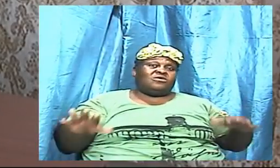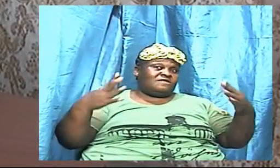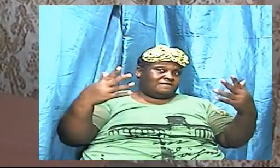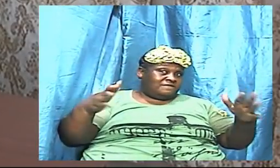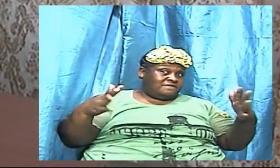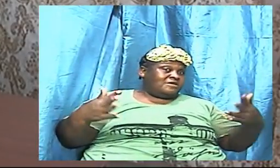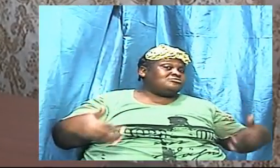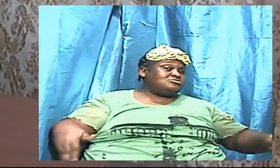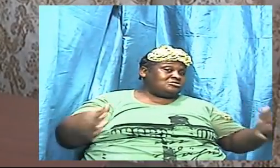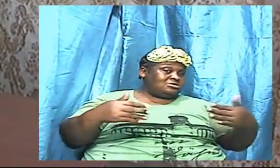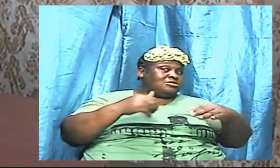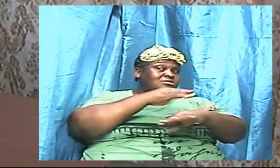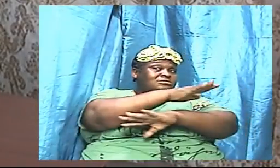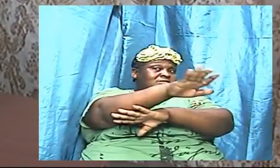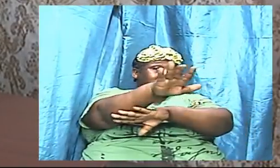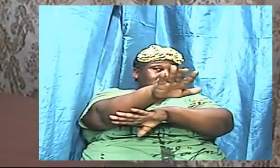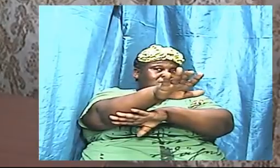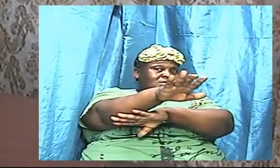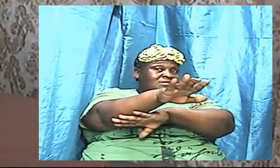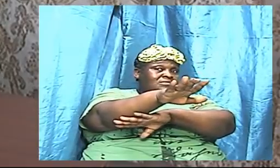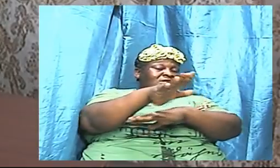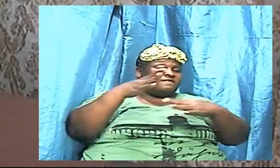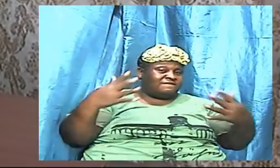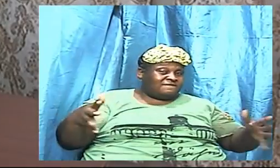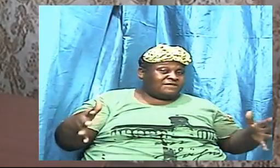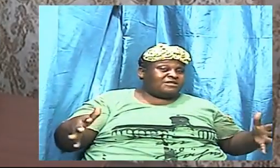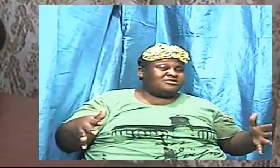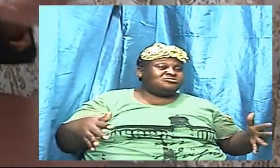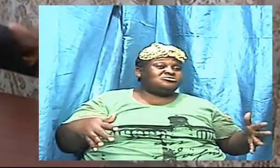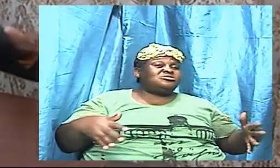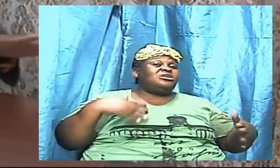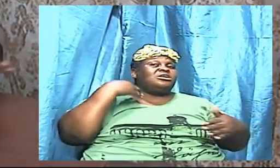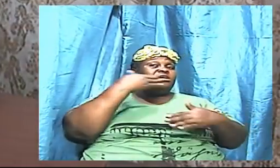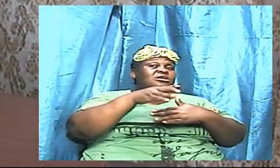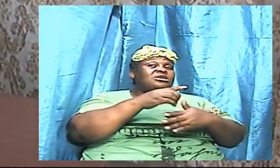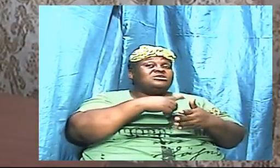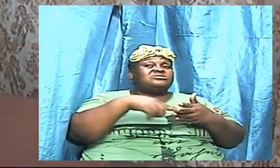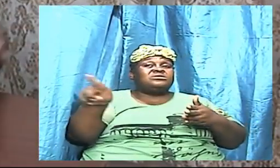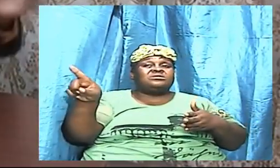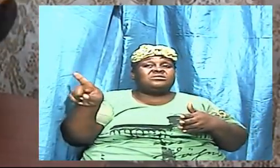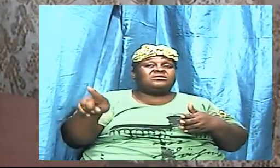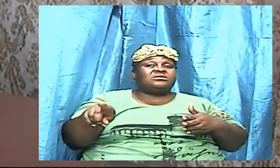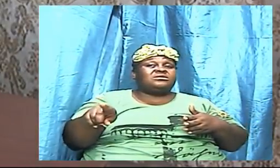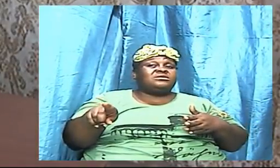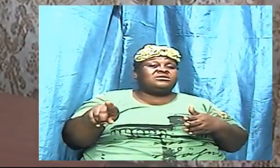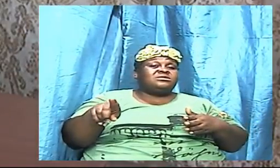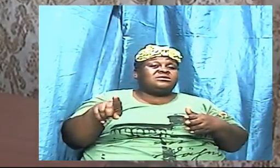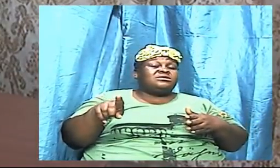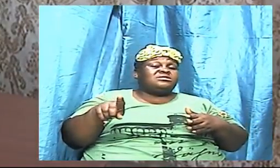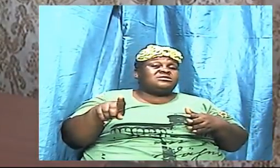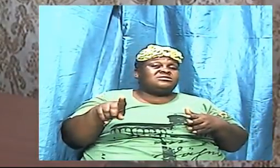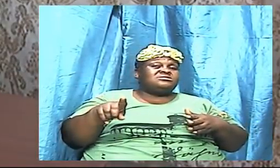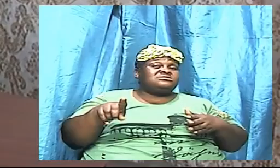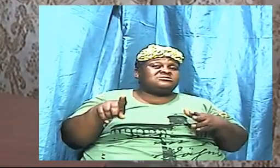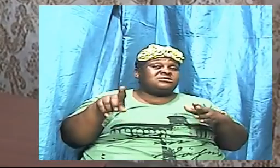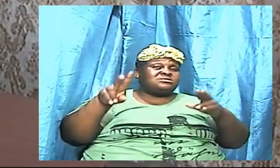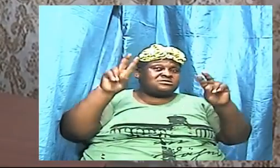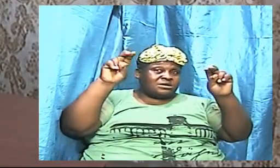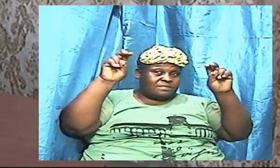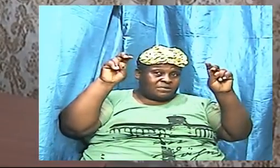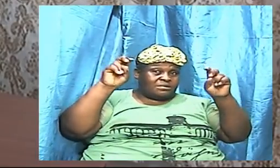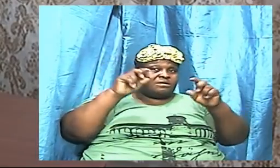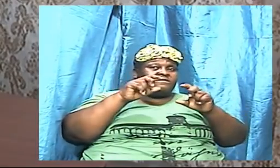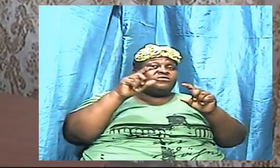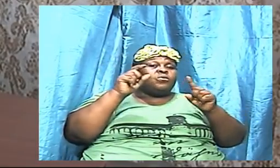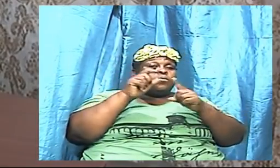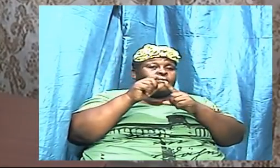God's willing I want to wrap up next week on this entire series of the word we'll do some review look at the thing that